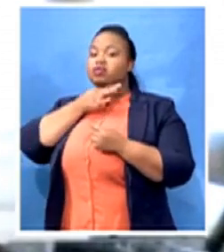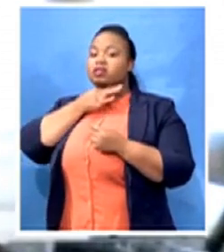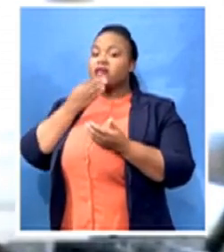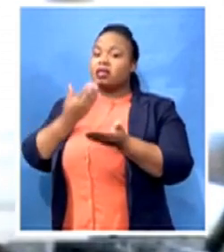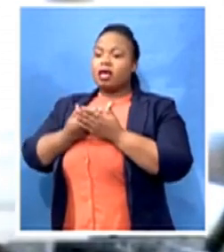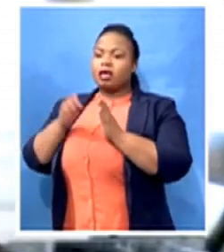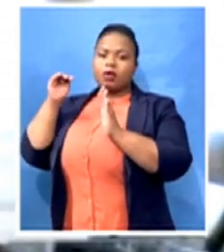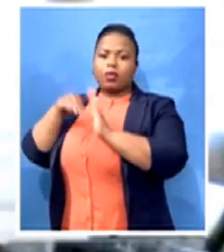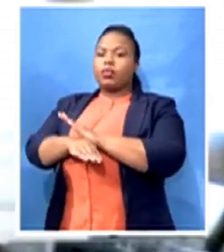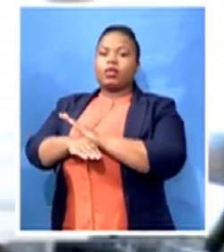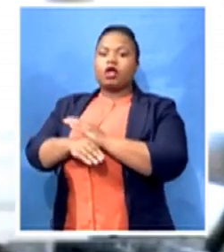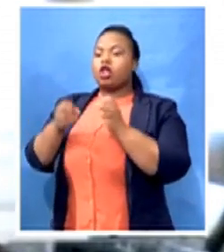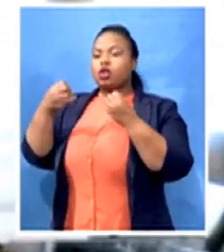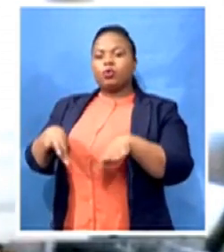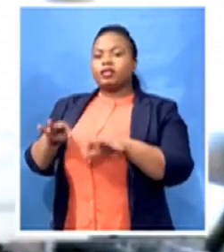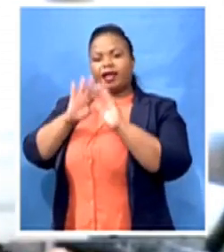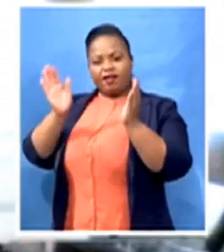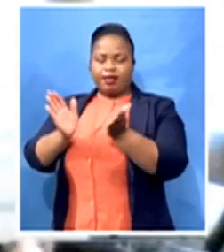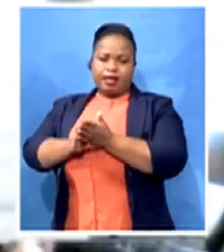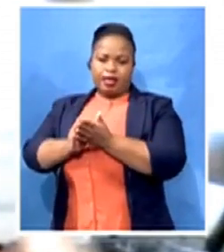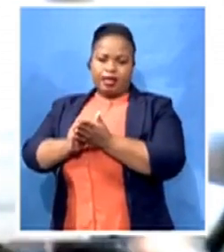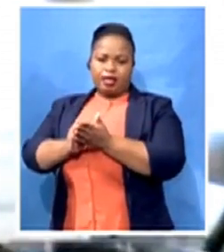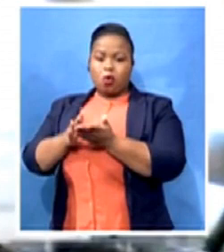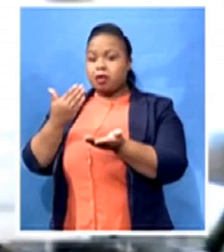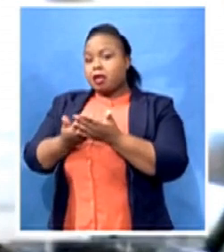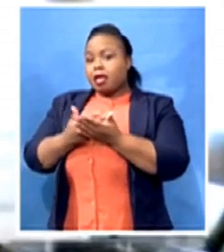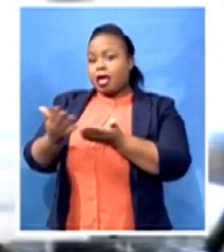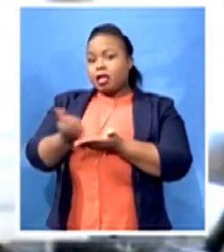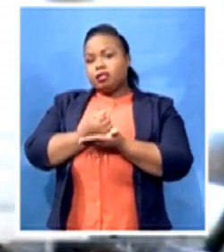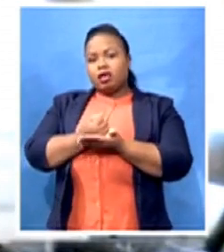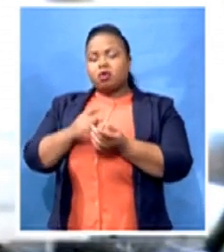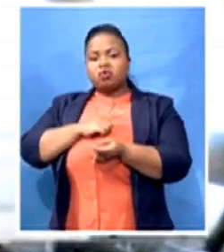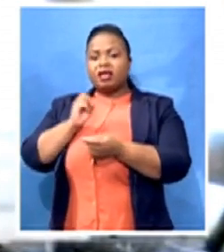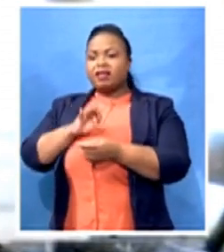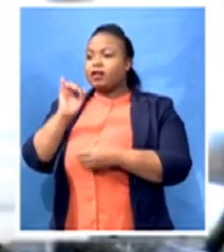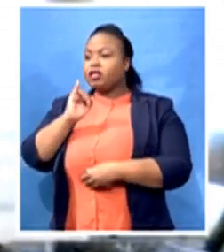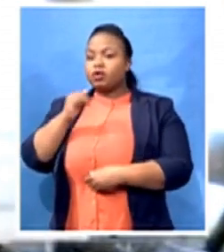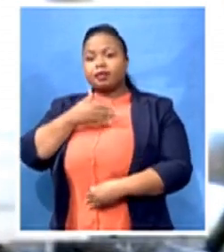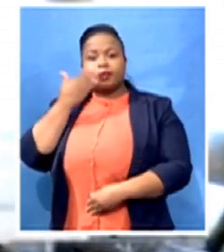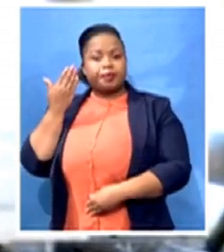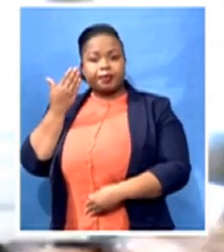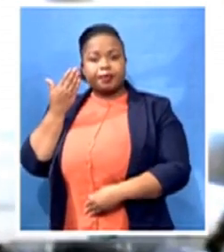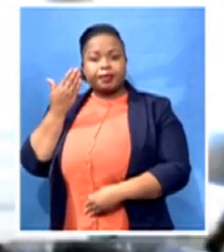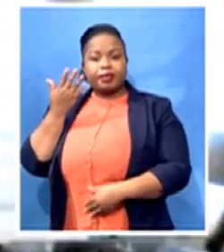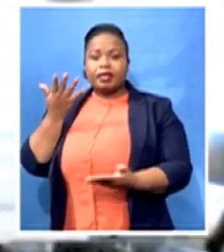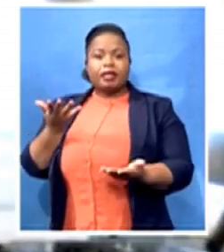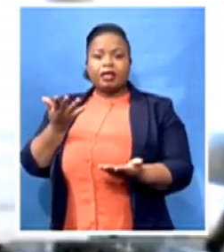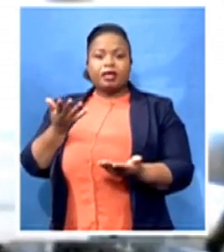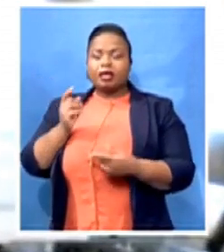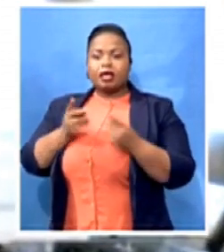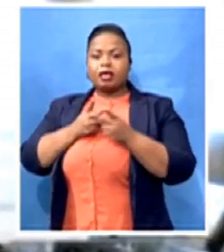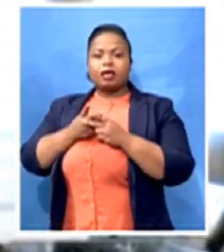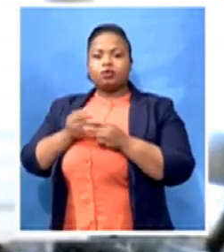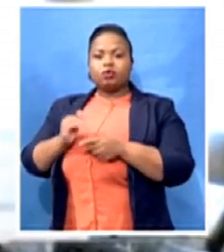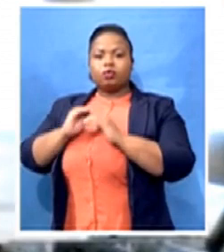asset and with no insurer or intermediary entity that will make sure that they cover for that